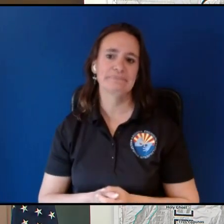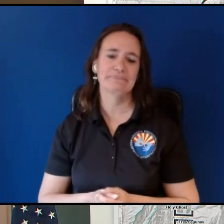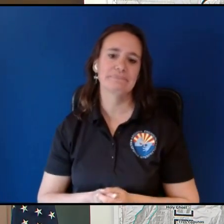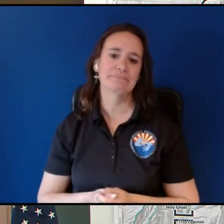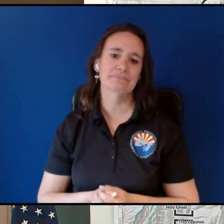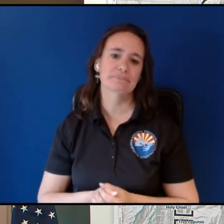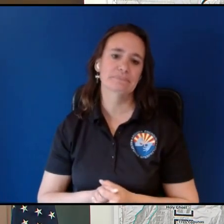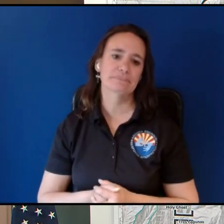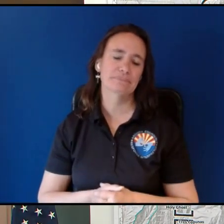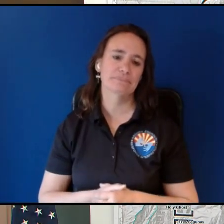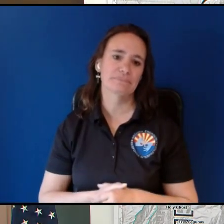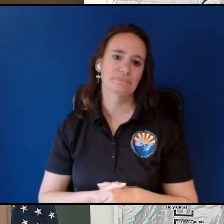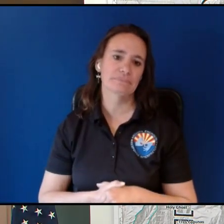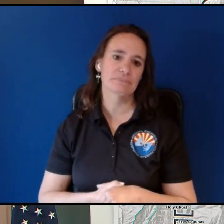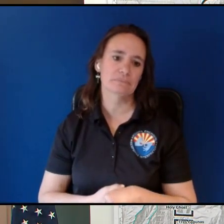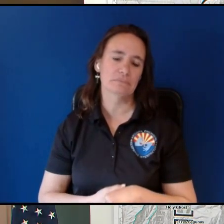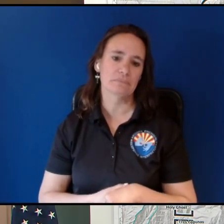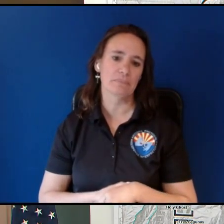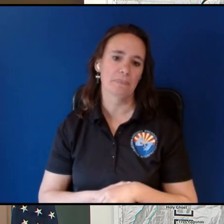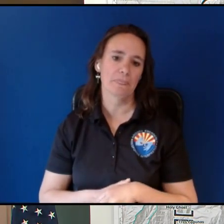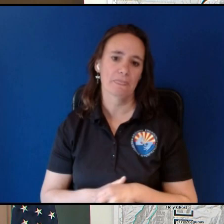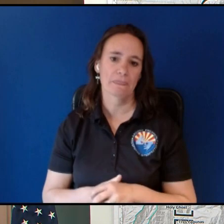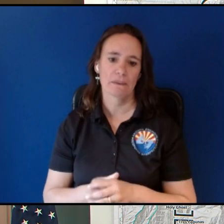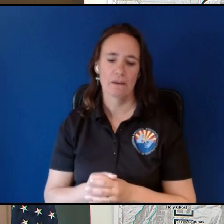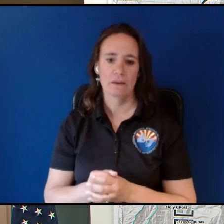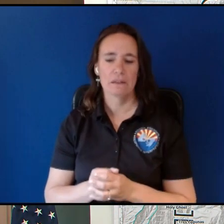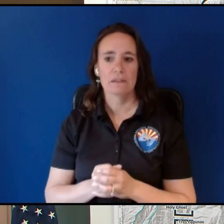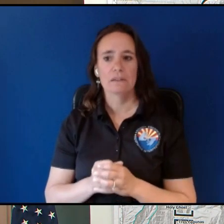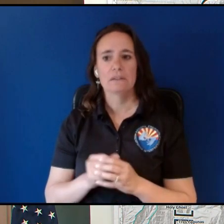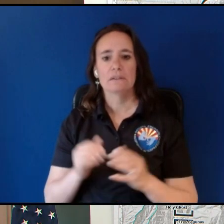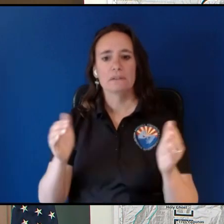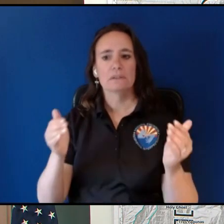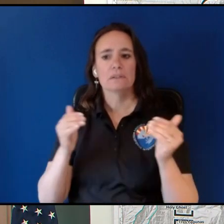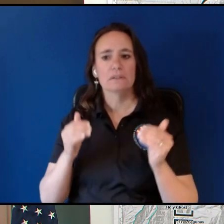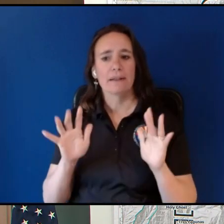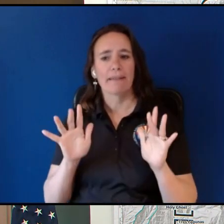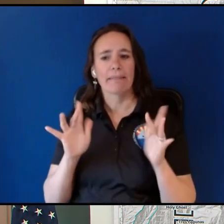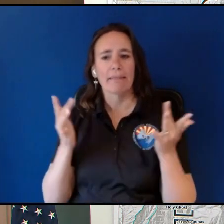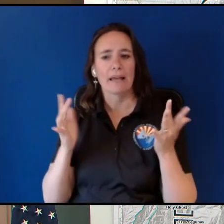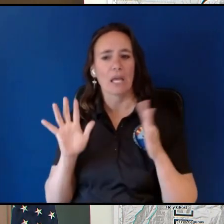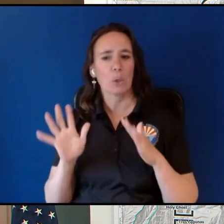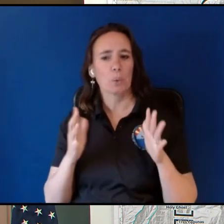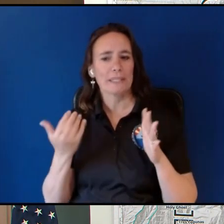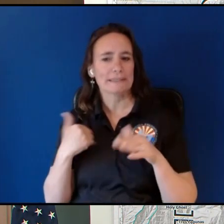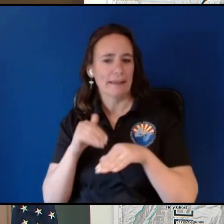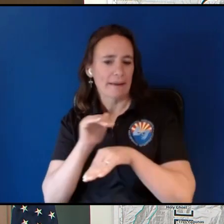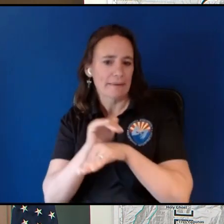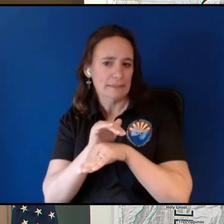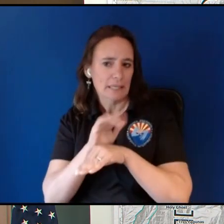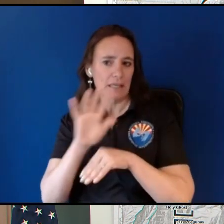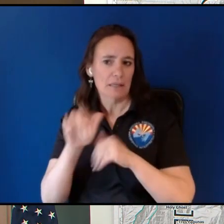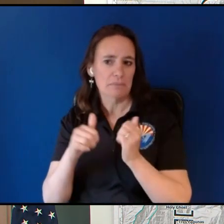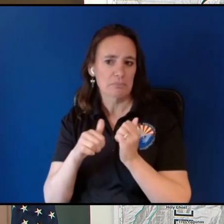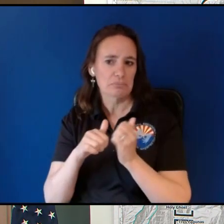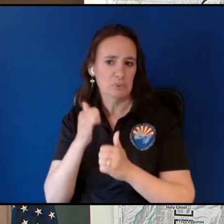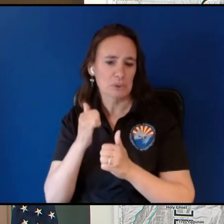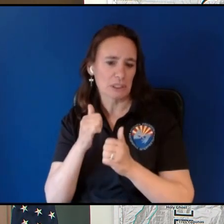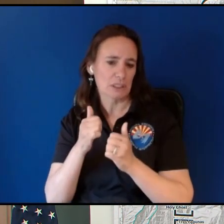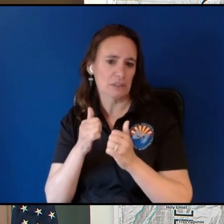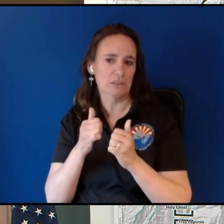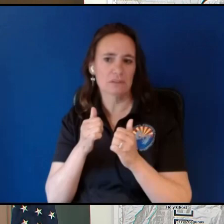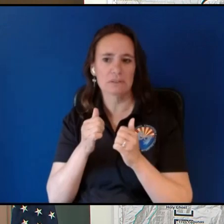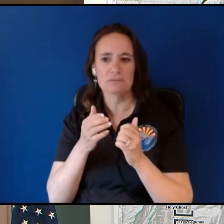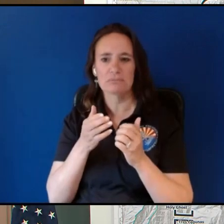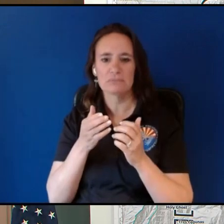so with that we also saw some pretty light winds last night mostly terrain driven stuff in other words down